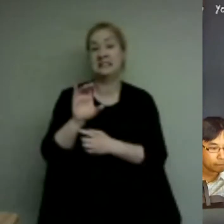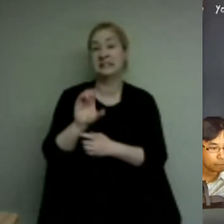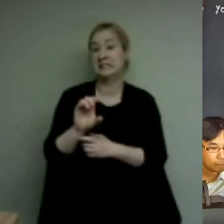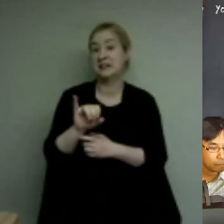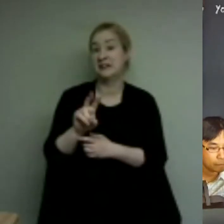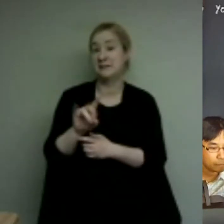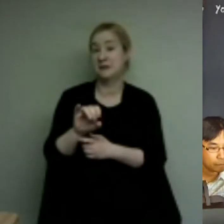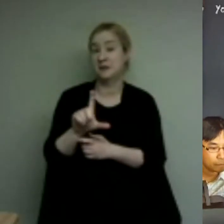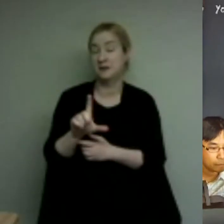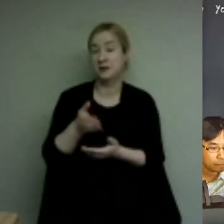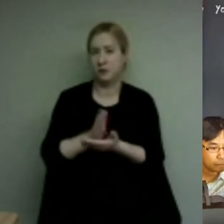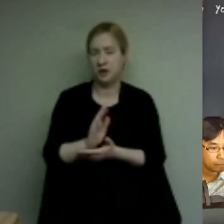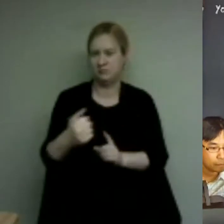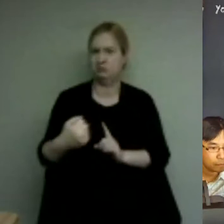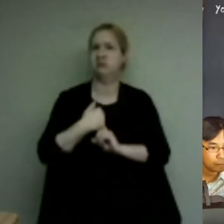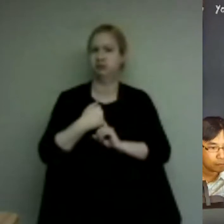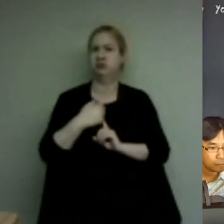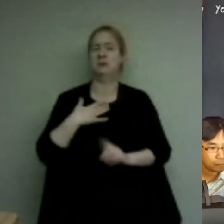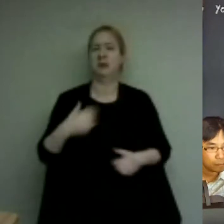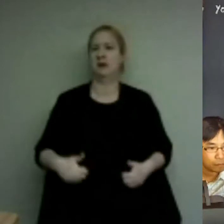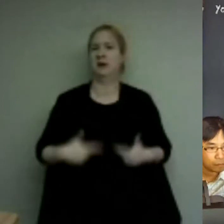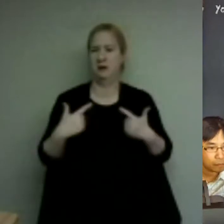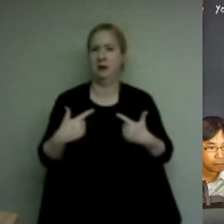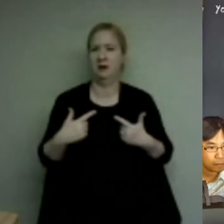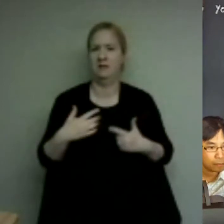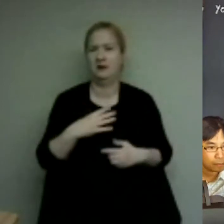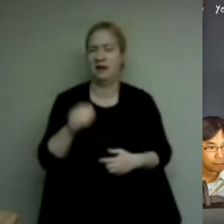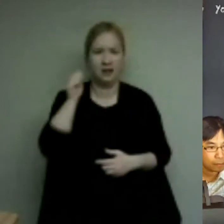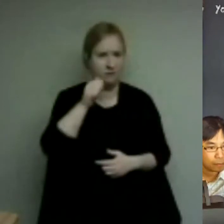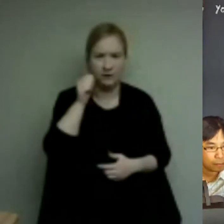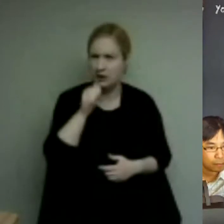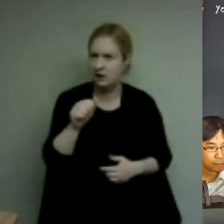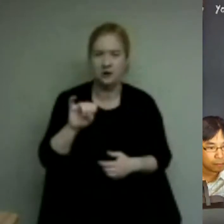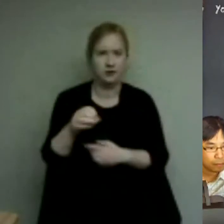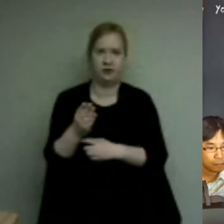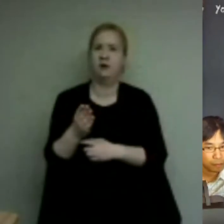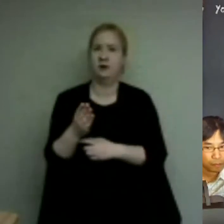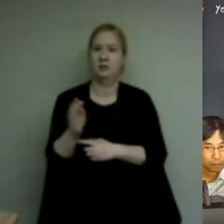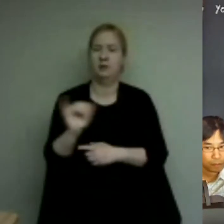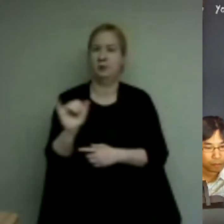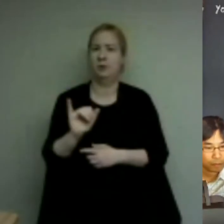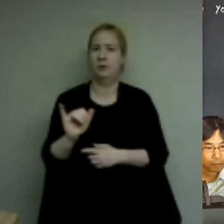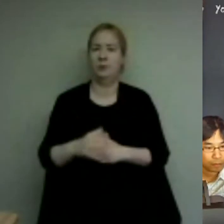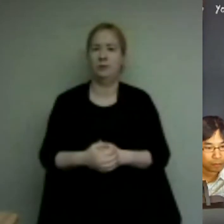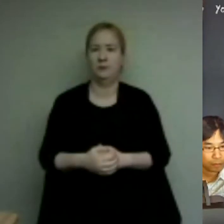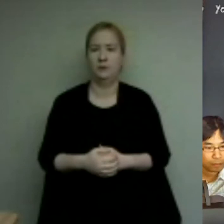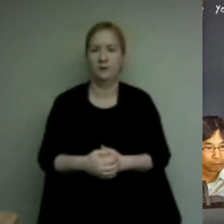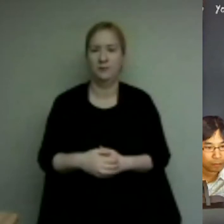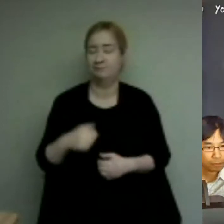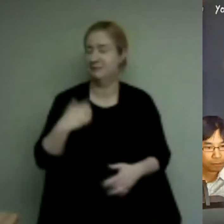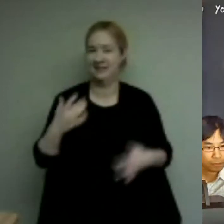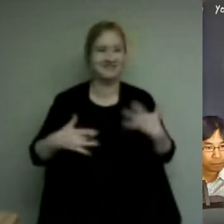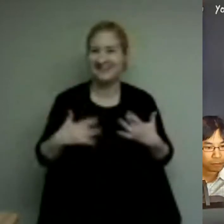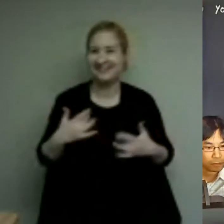uh and uh how we uh connected with uh my day-to-day job uh uh today so i'm very excited about being